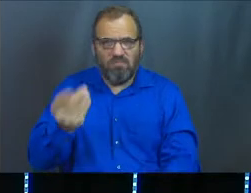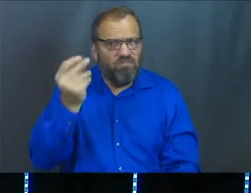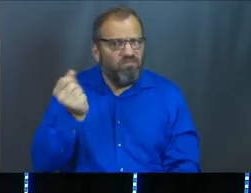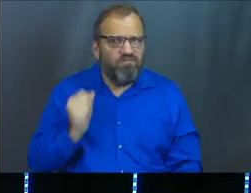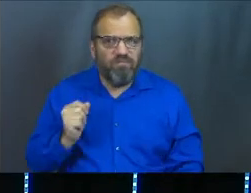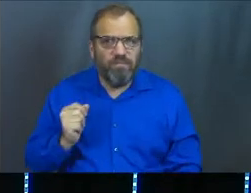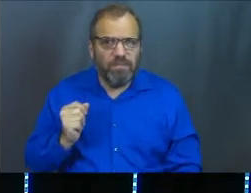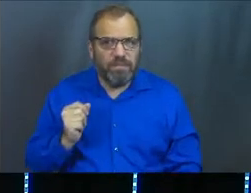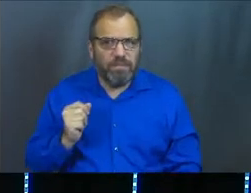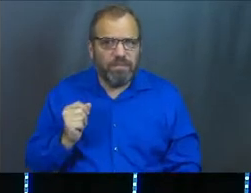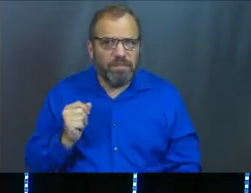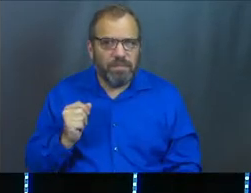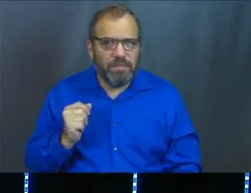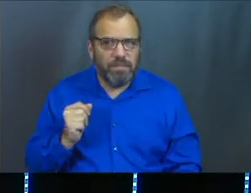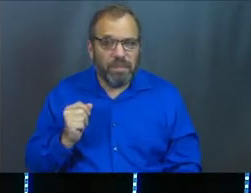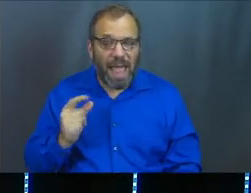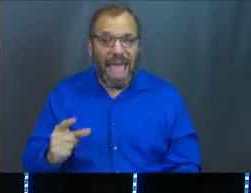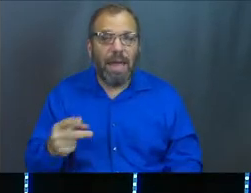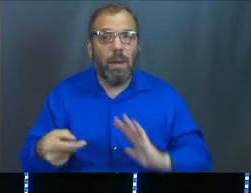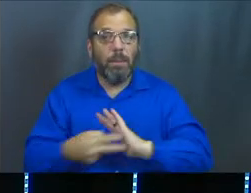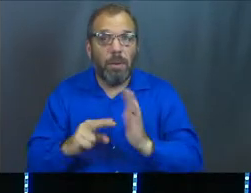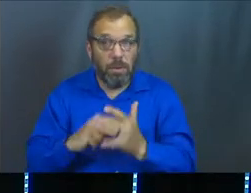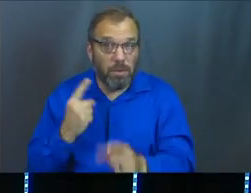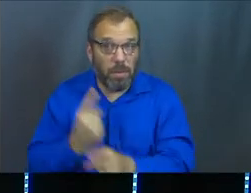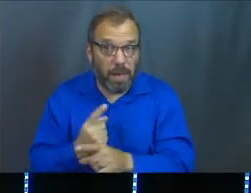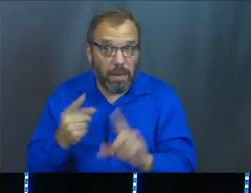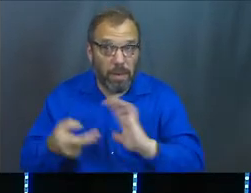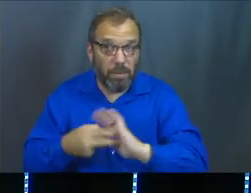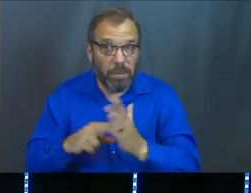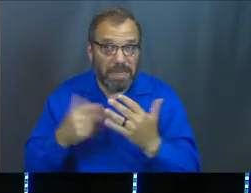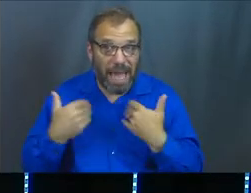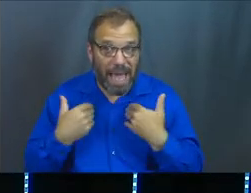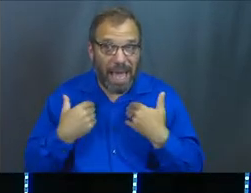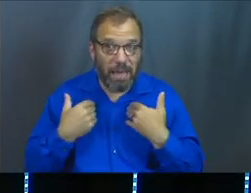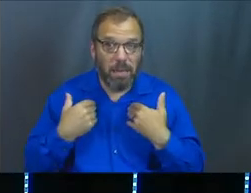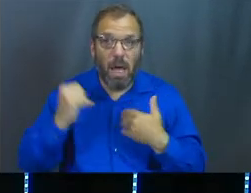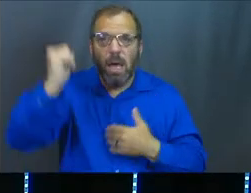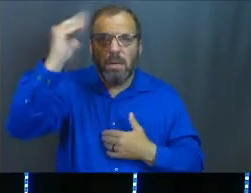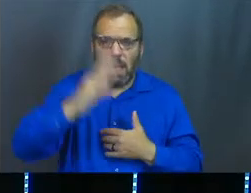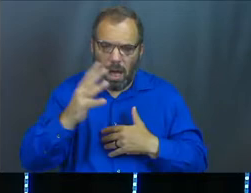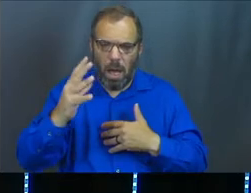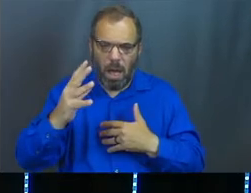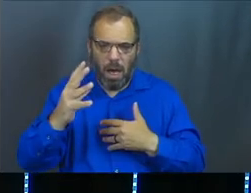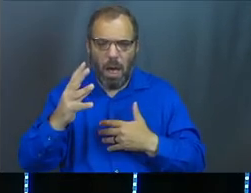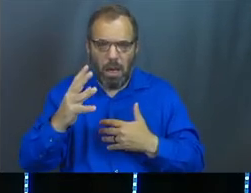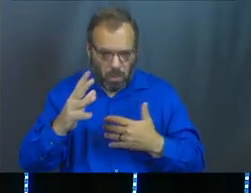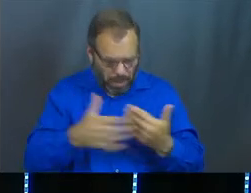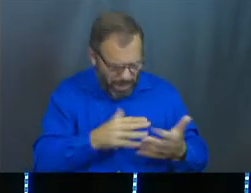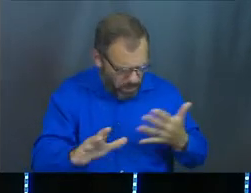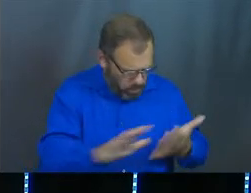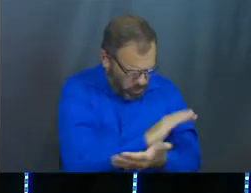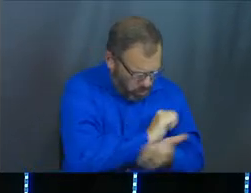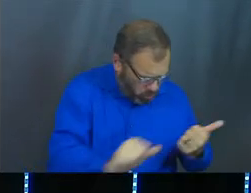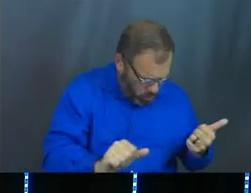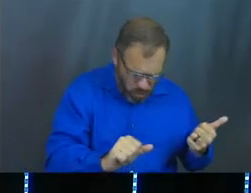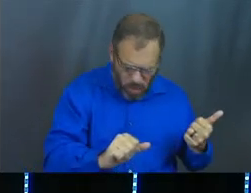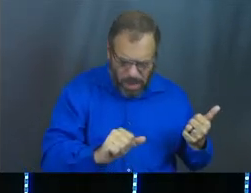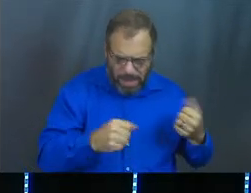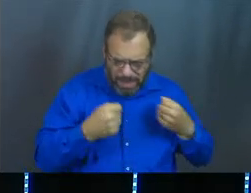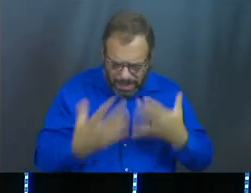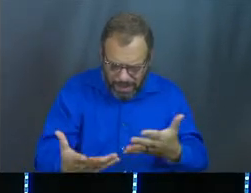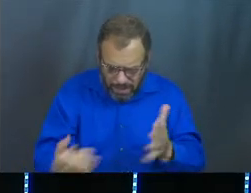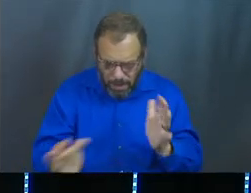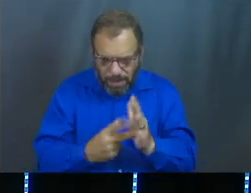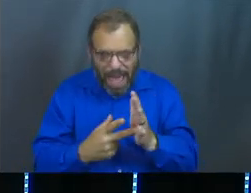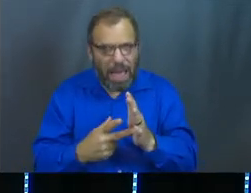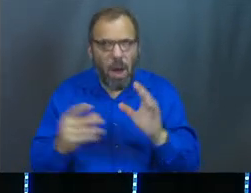and he's got a purpose, doesn't he? God restores everything that was broken in one brief